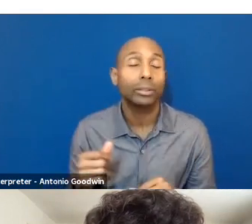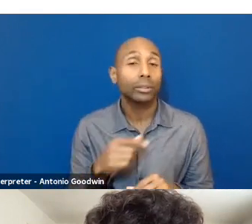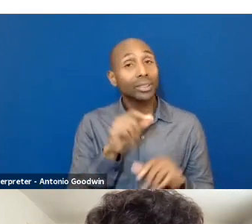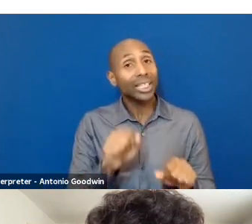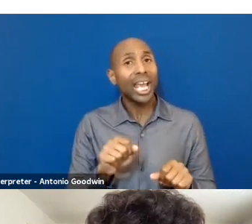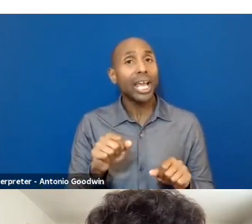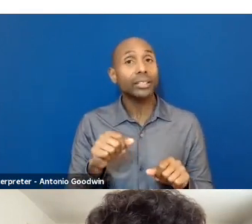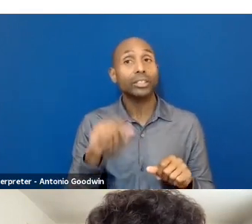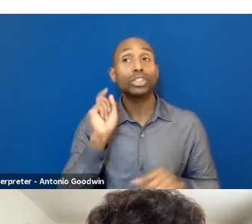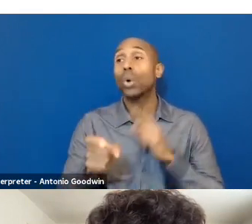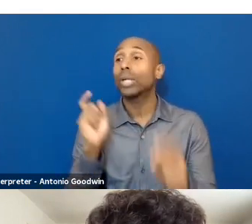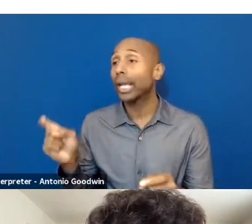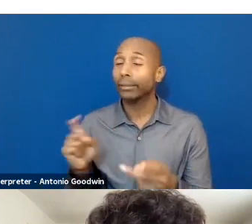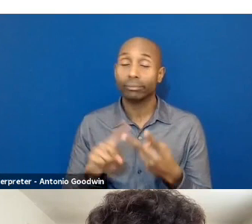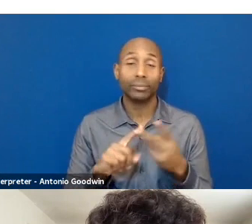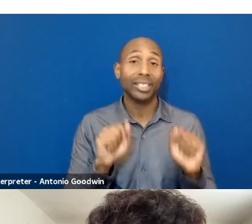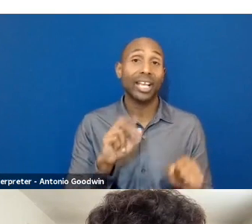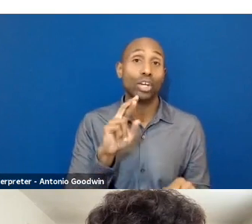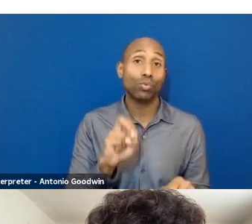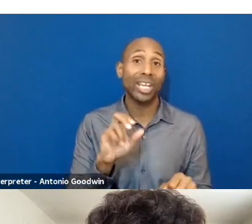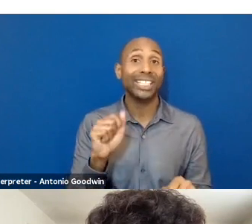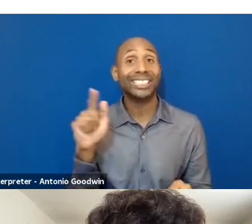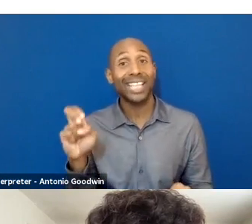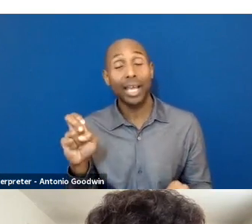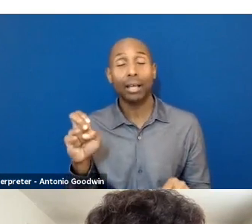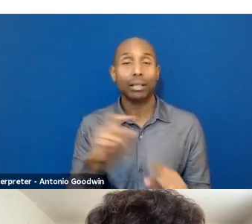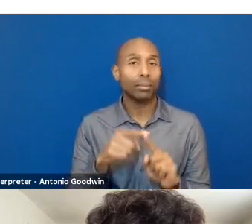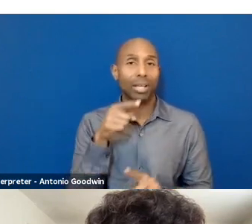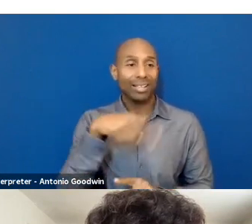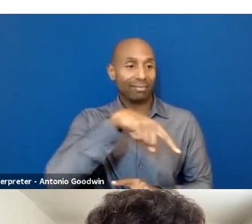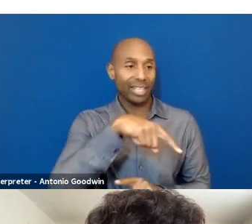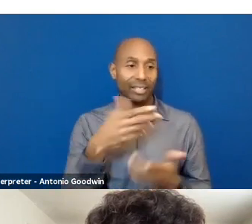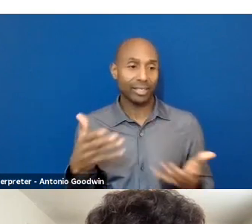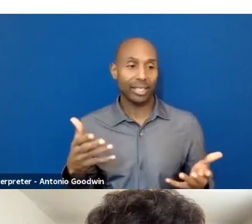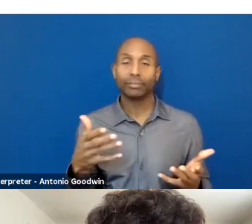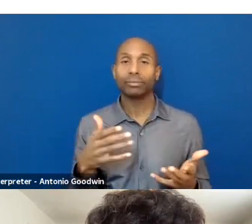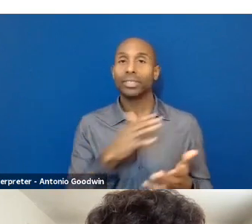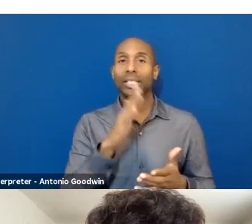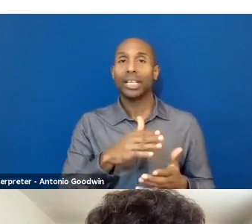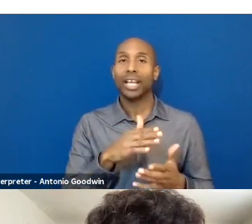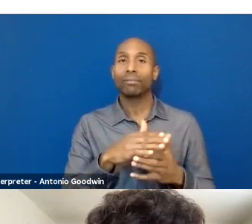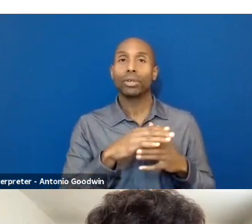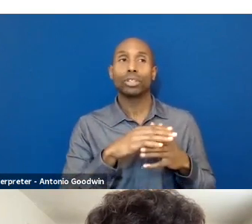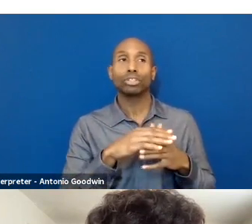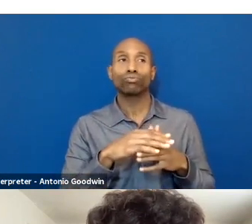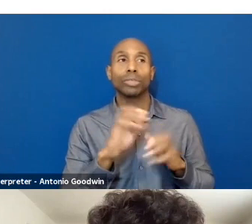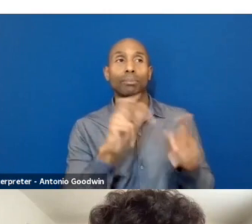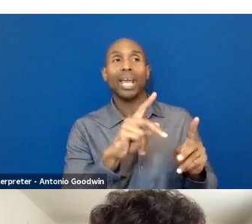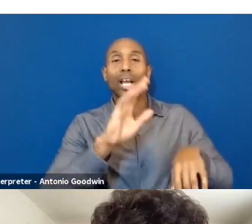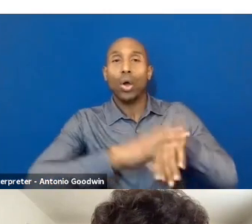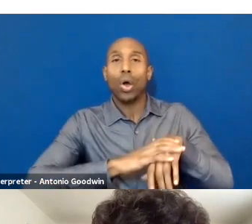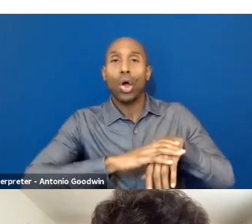but these goods never return on the floor. They never return on the racks. They are never sold back to folks.